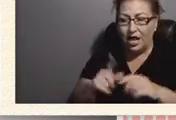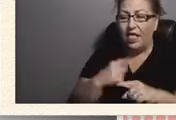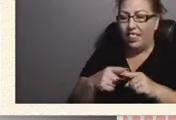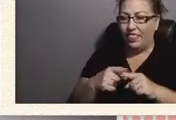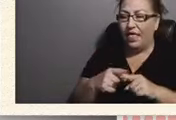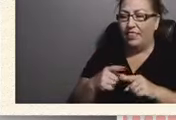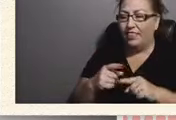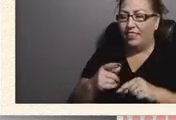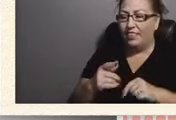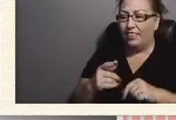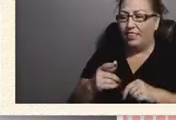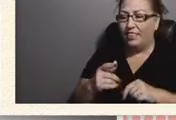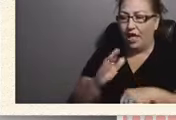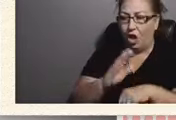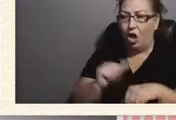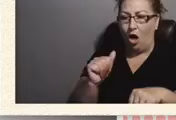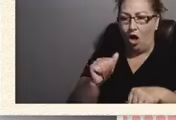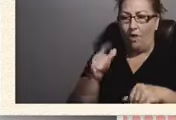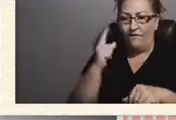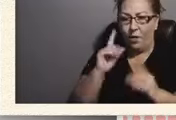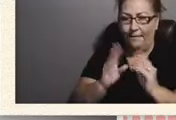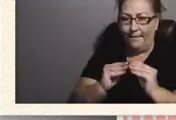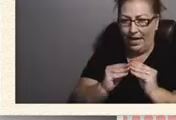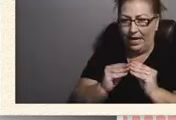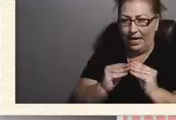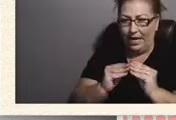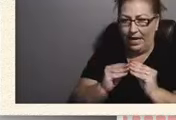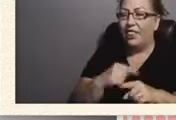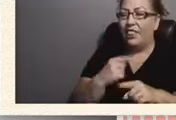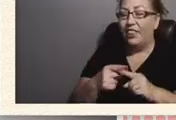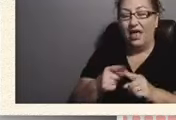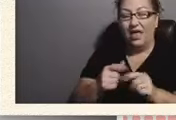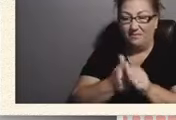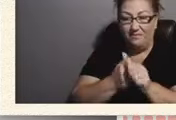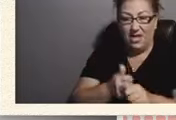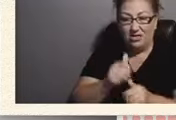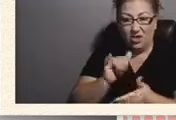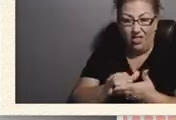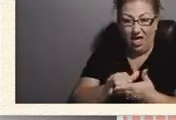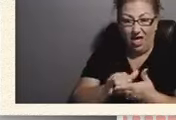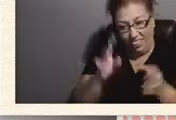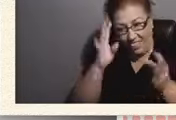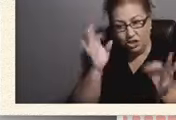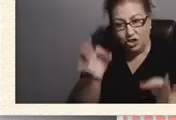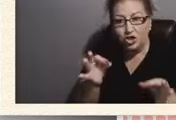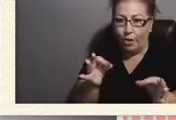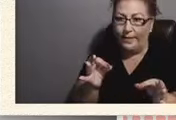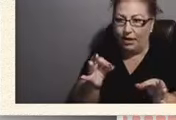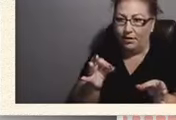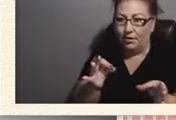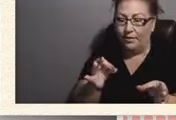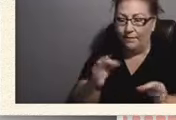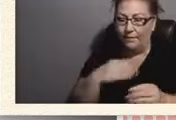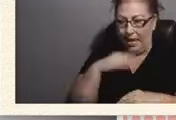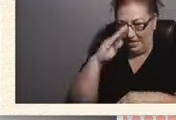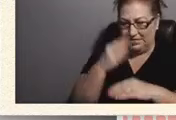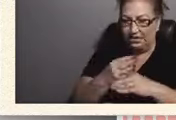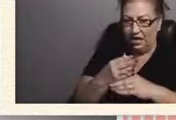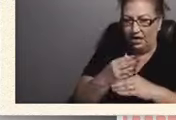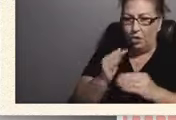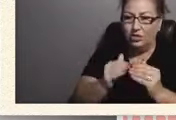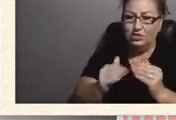for the meeting. And basically based on that, they determined that my son was above average